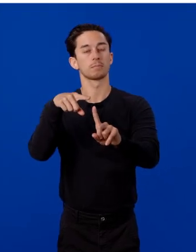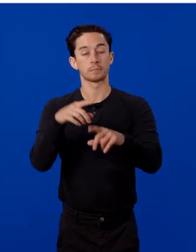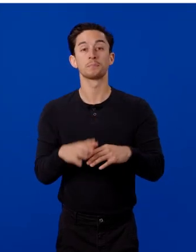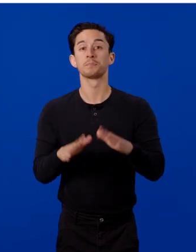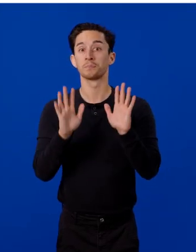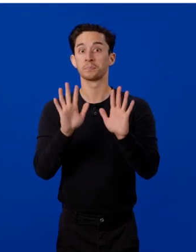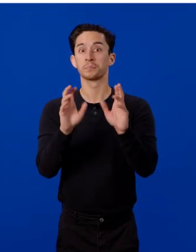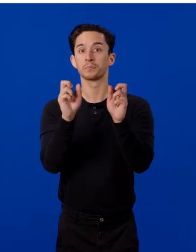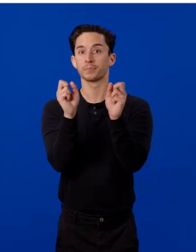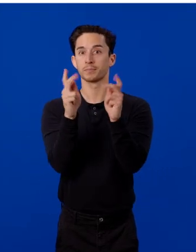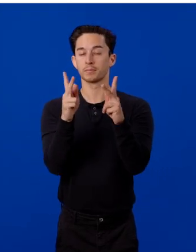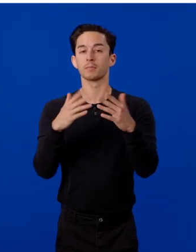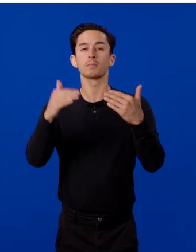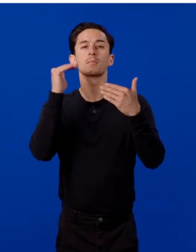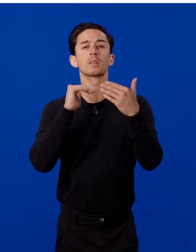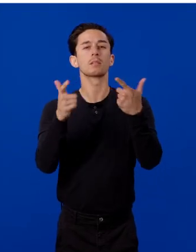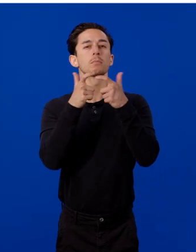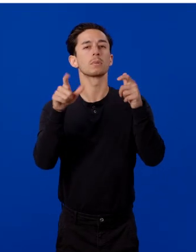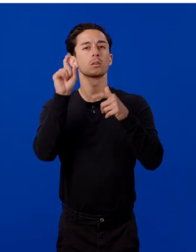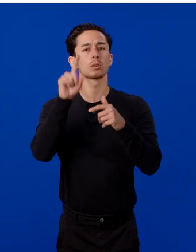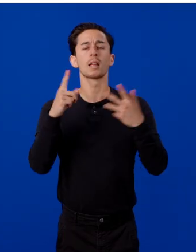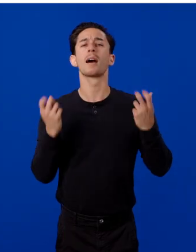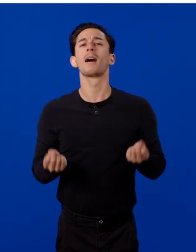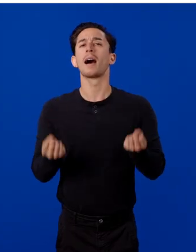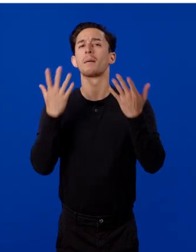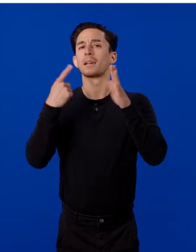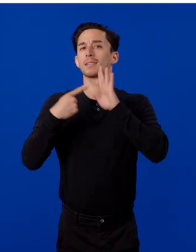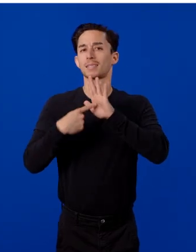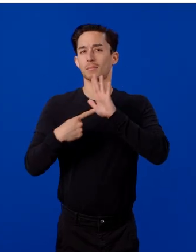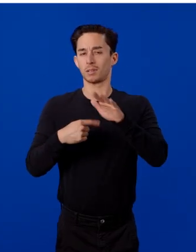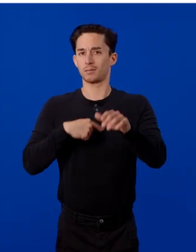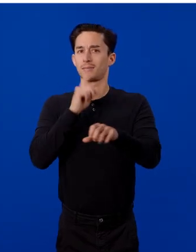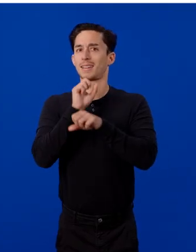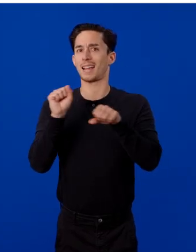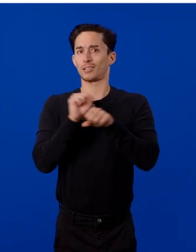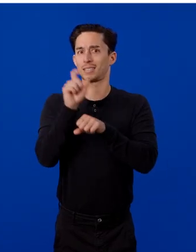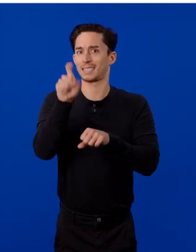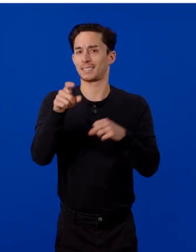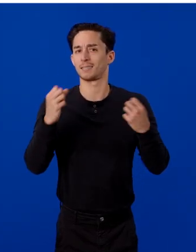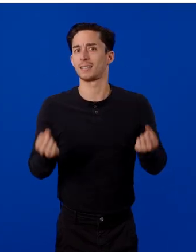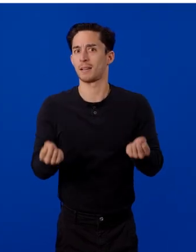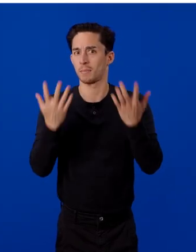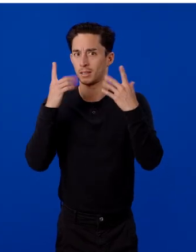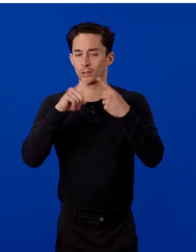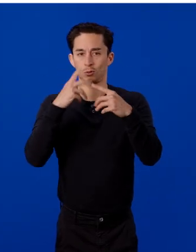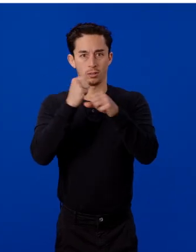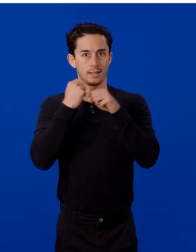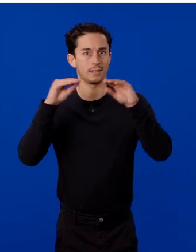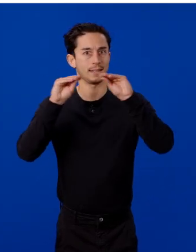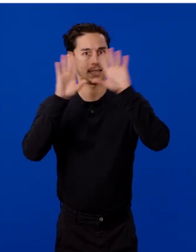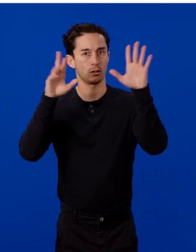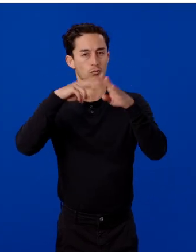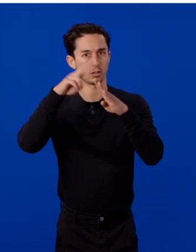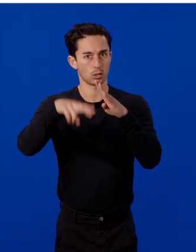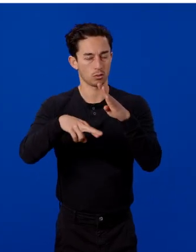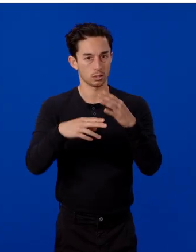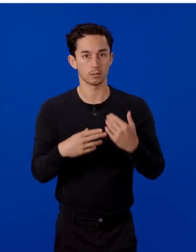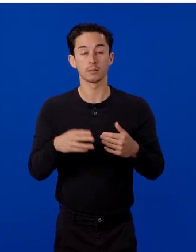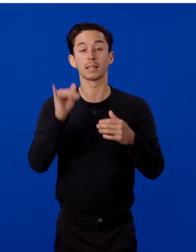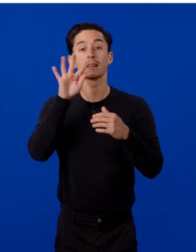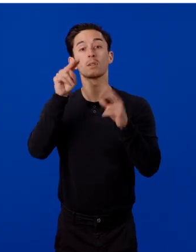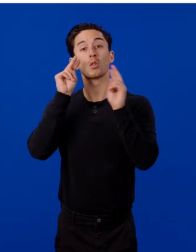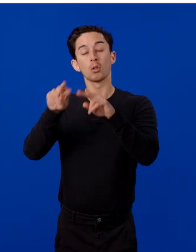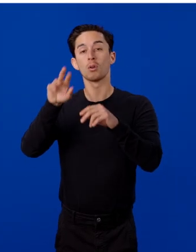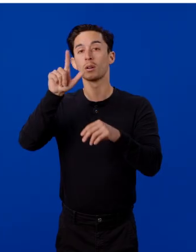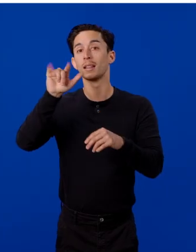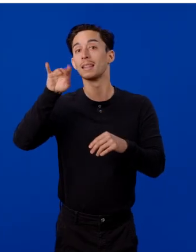Alright, the next big question is how many examples do I really need to get great results? If you look at the Lima paper,